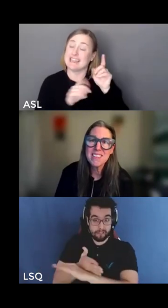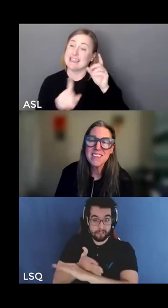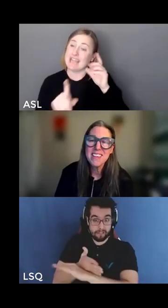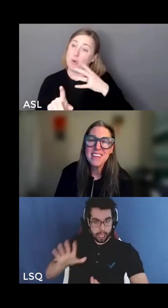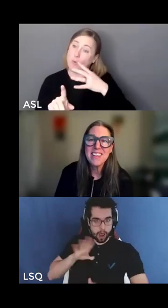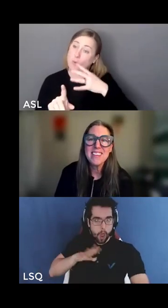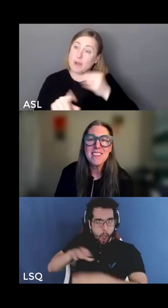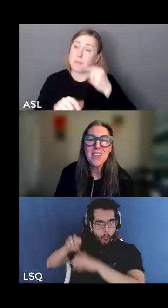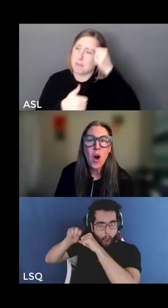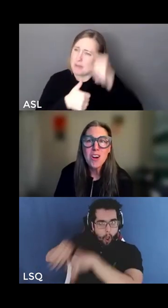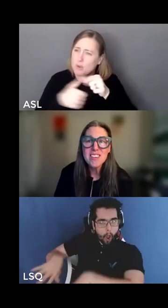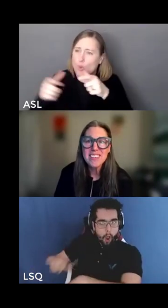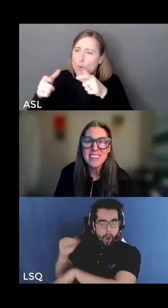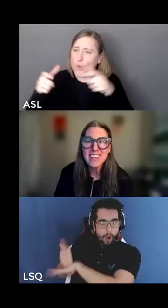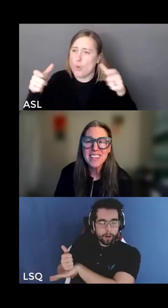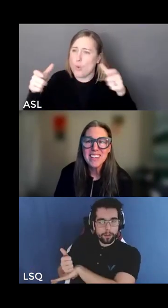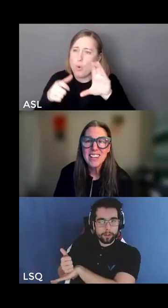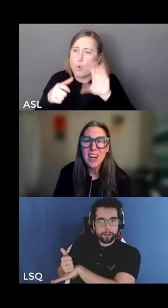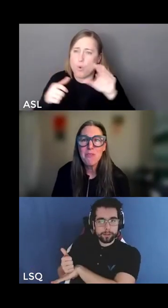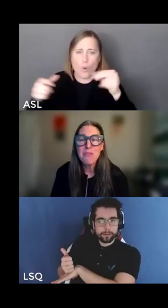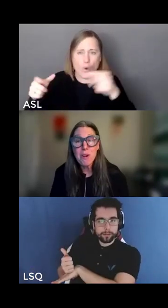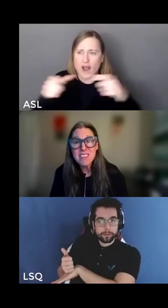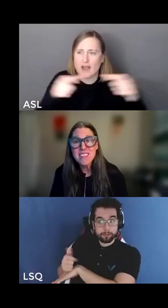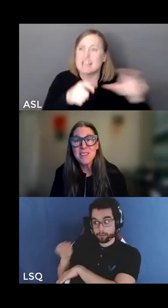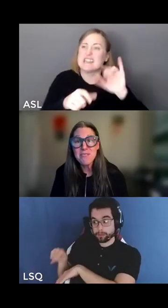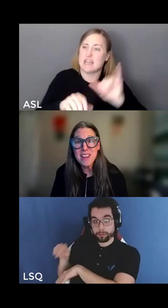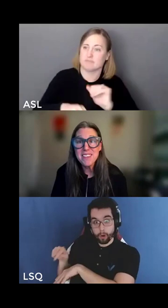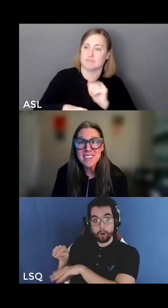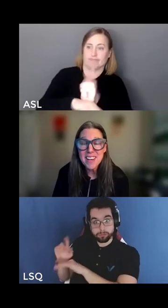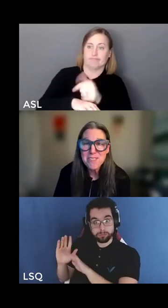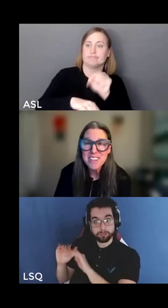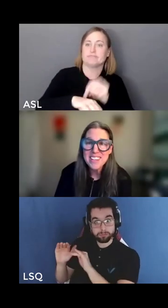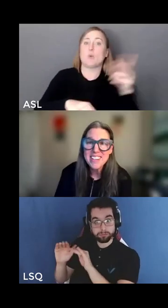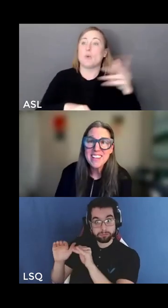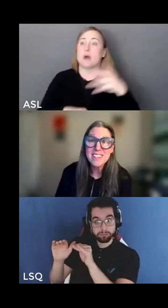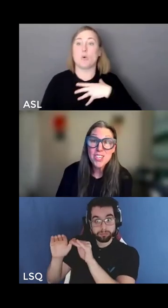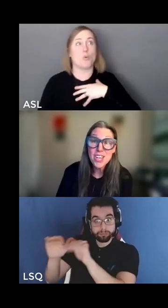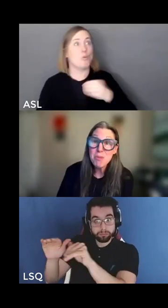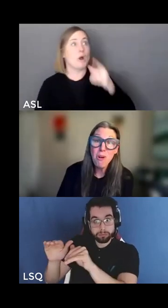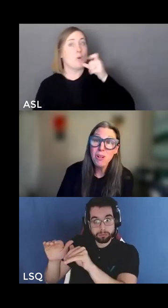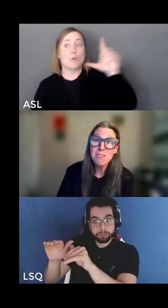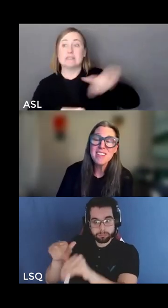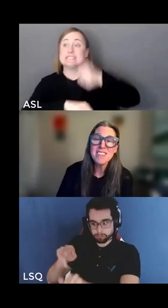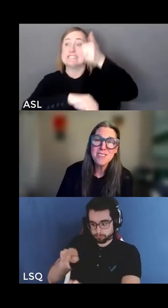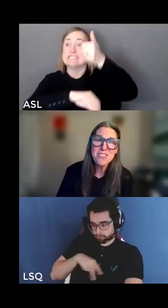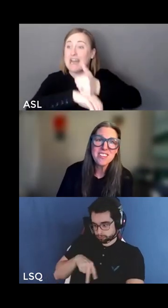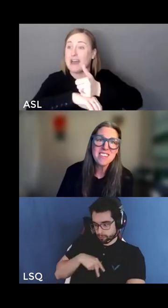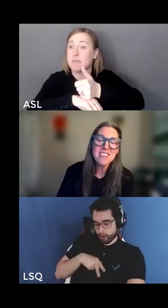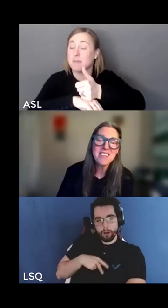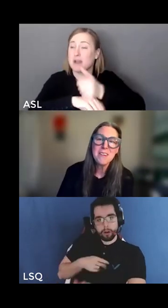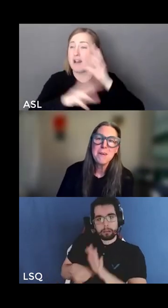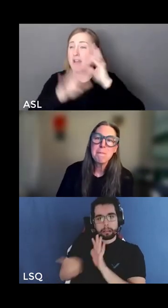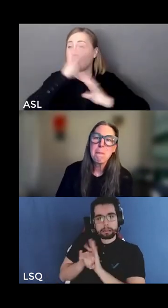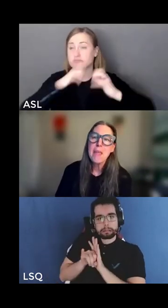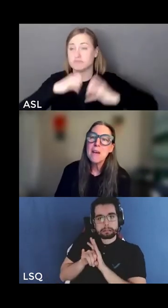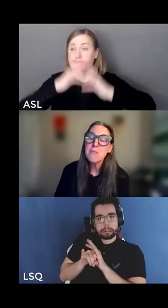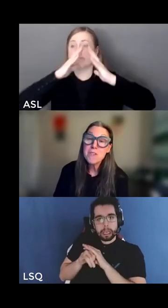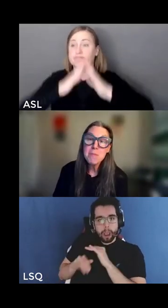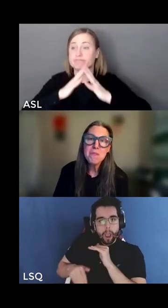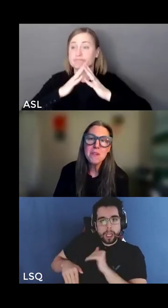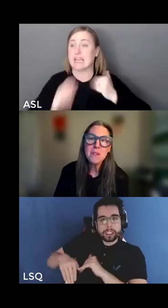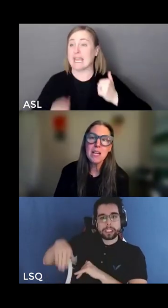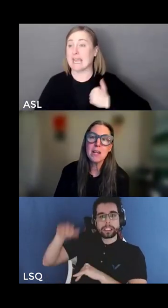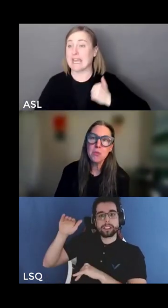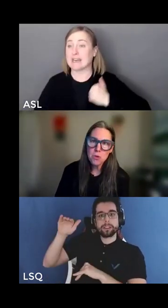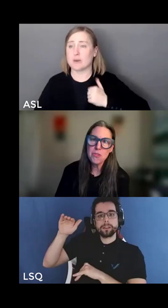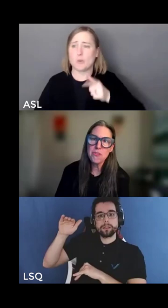coins that is at the heart of the forces that founded this country that has shaped all of our institutions and